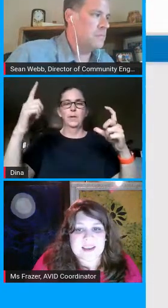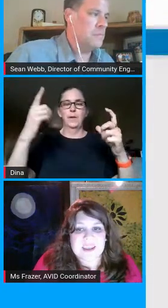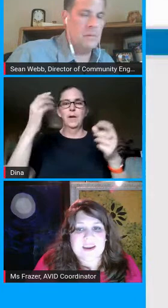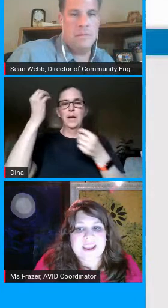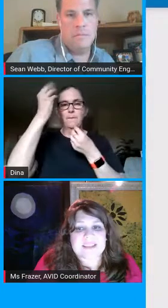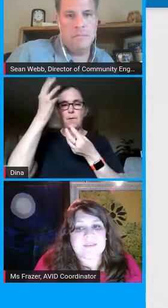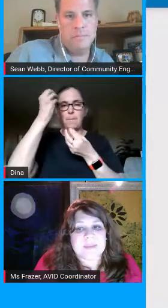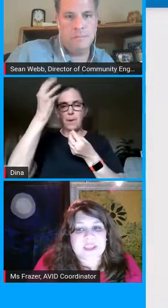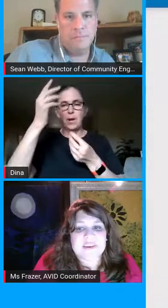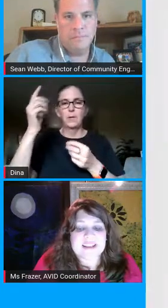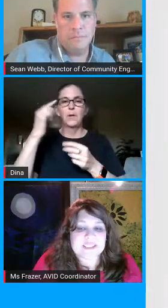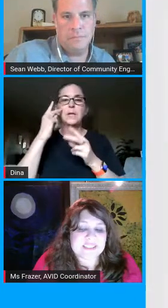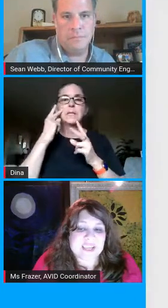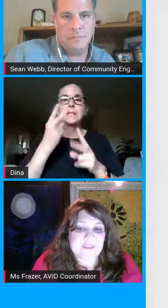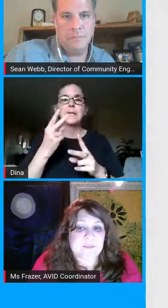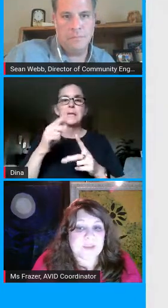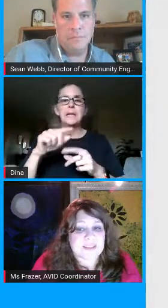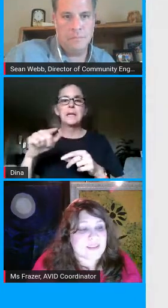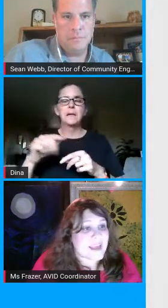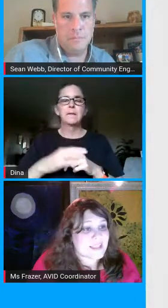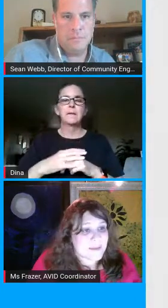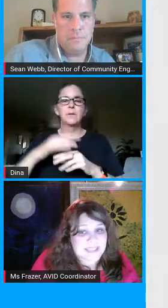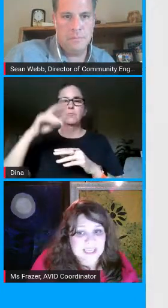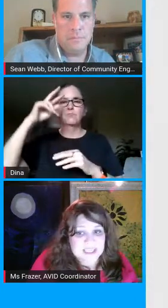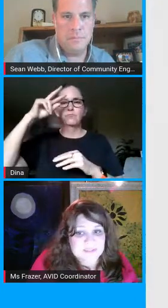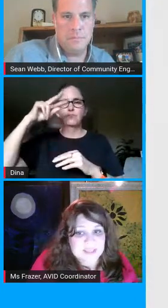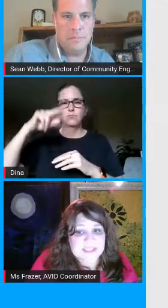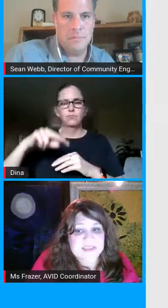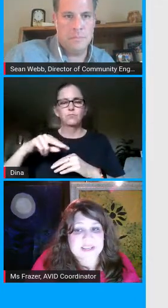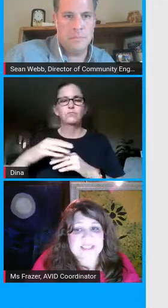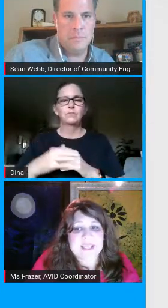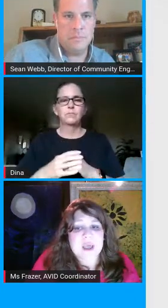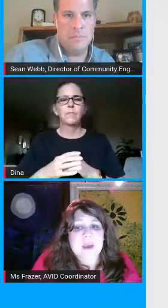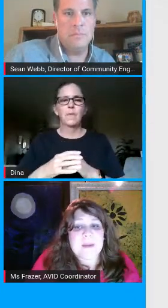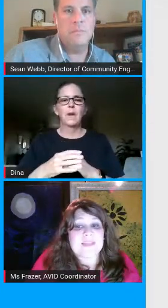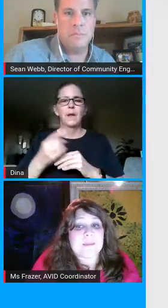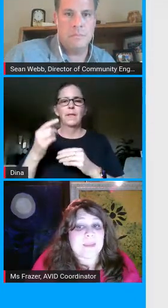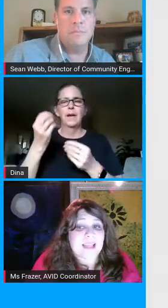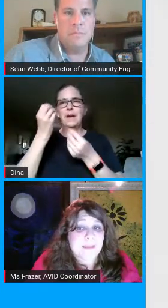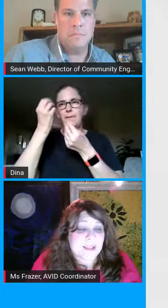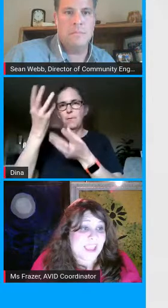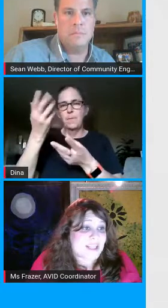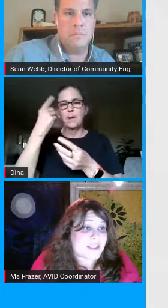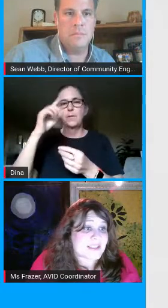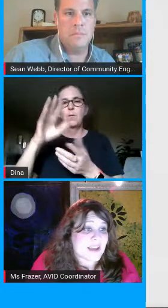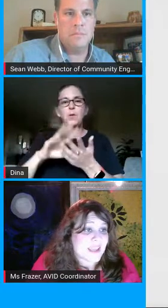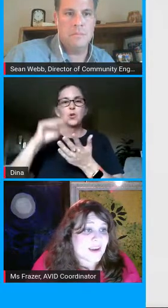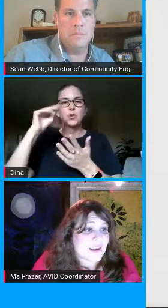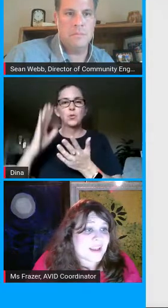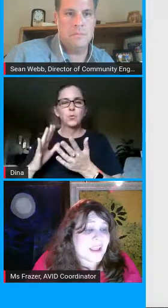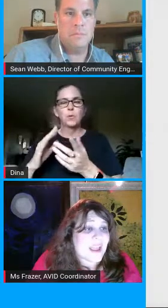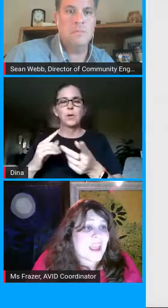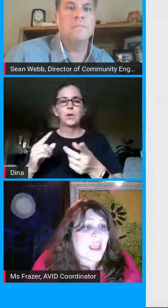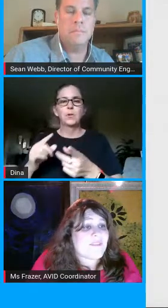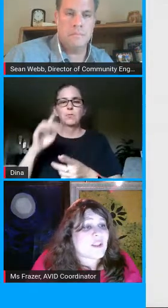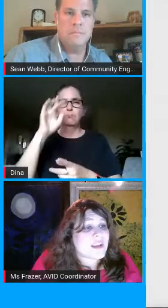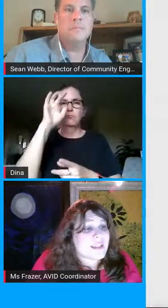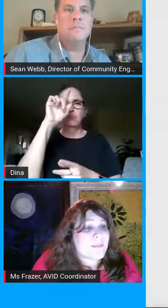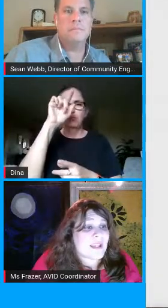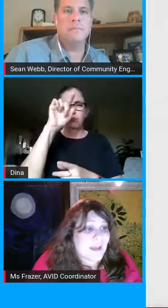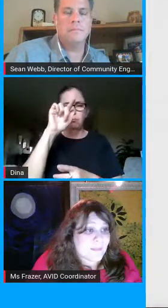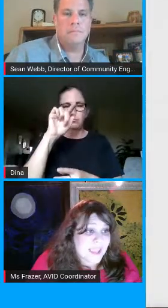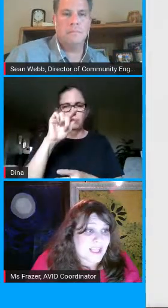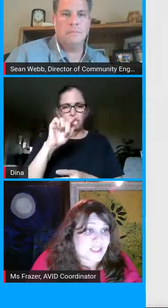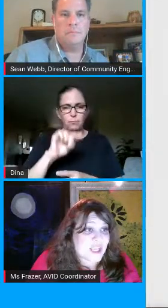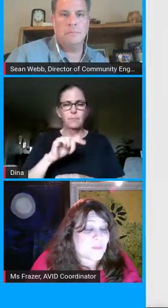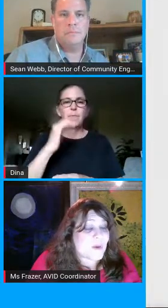really want to see on here is familiarize yourself with the expectations for your students but the meal application is on here if you